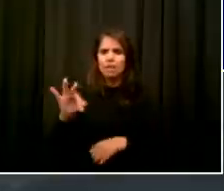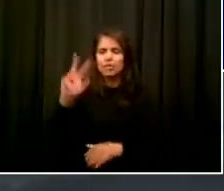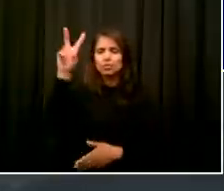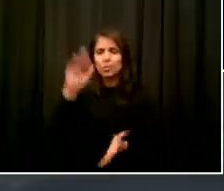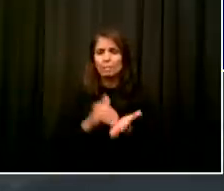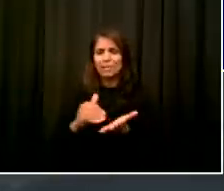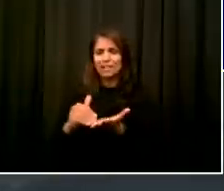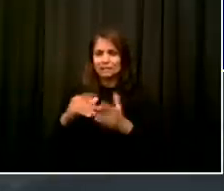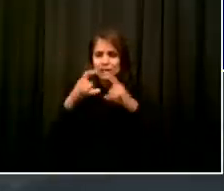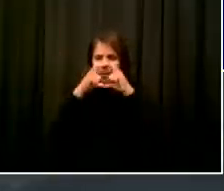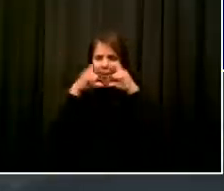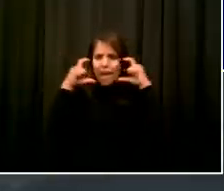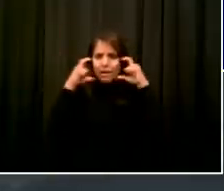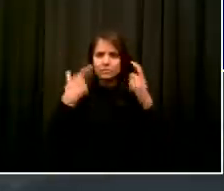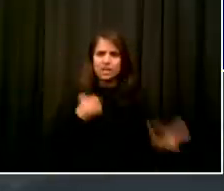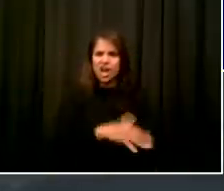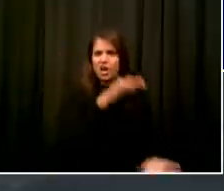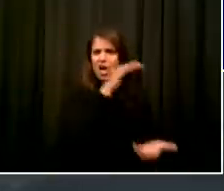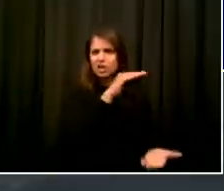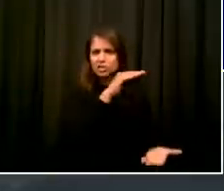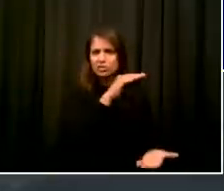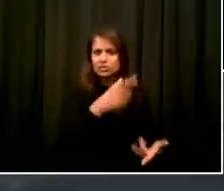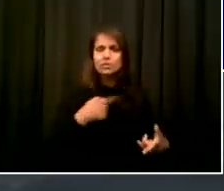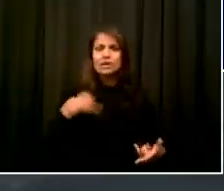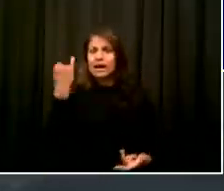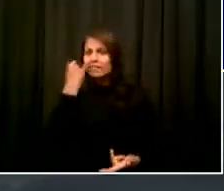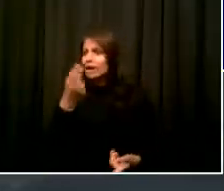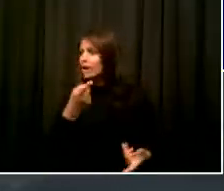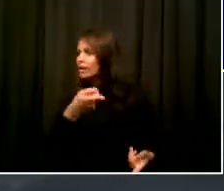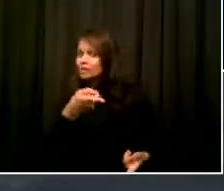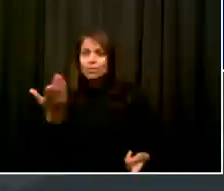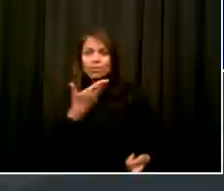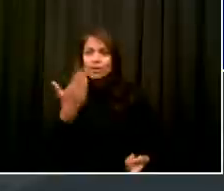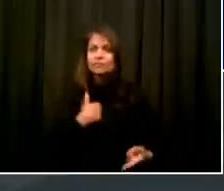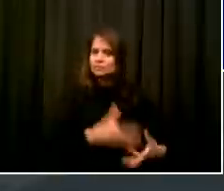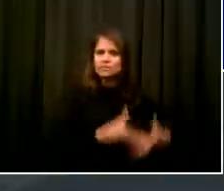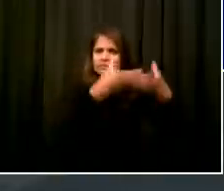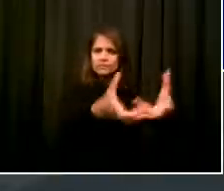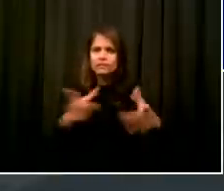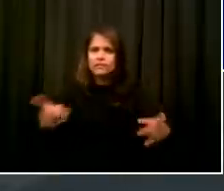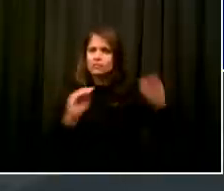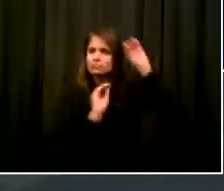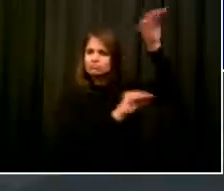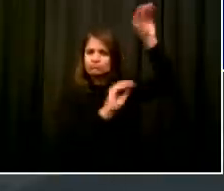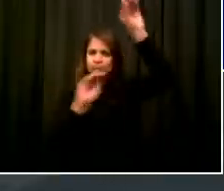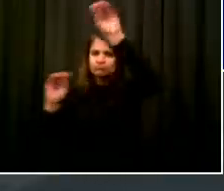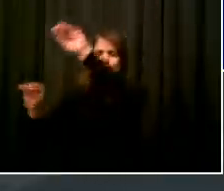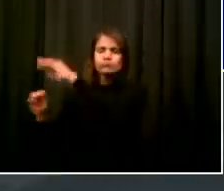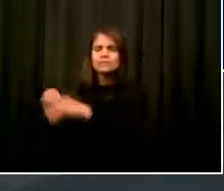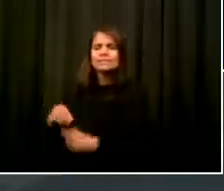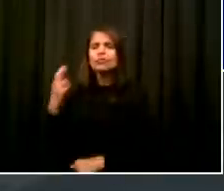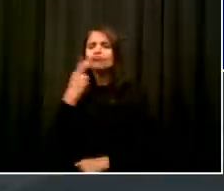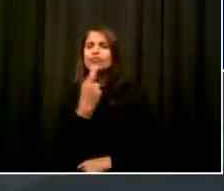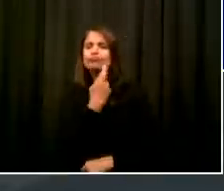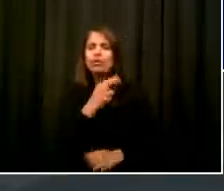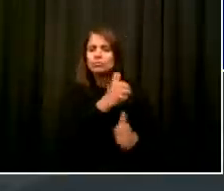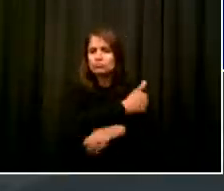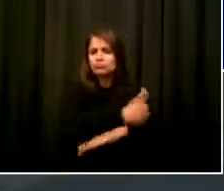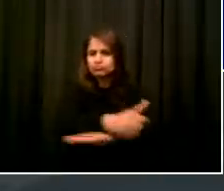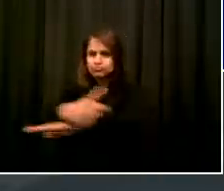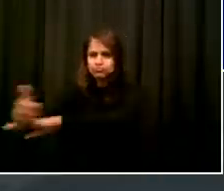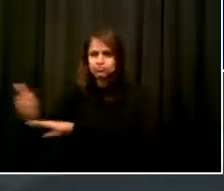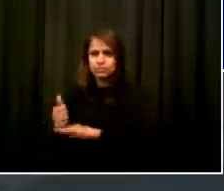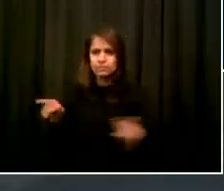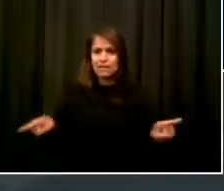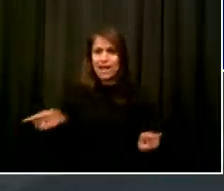businesses. Moving into the next phase, we are doing all we can to support our vibrant restaurant community, as mentioned. And we are